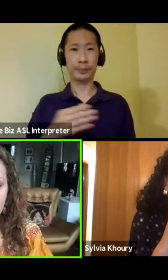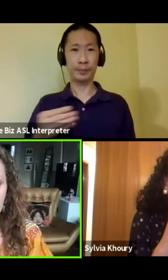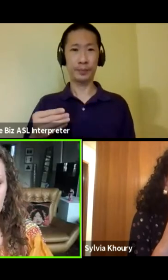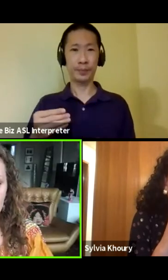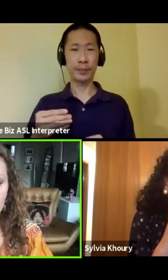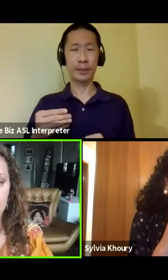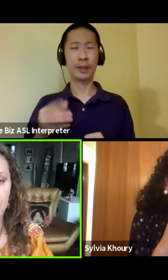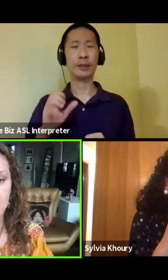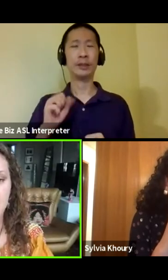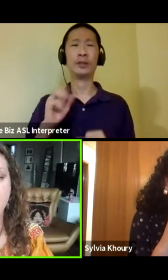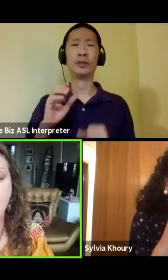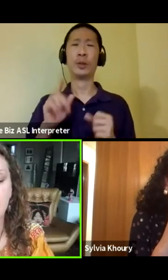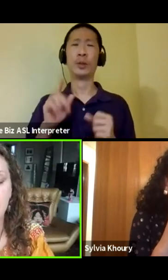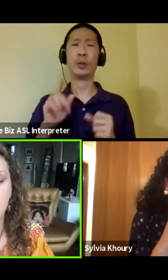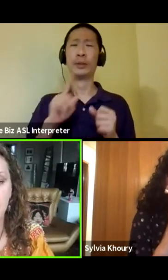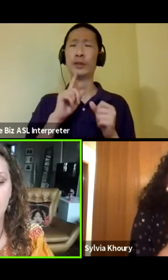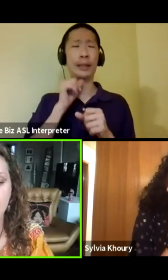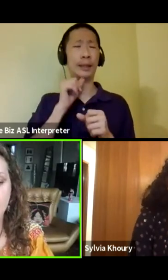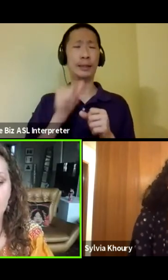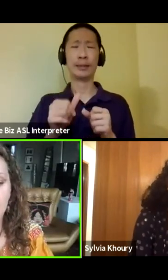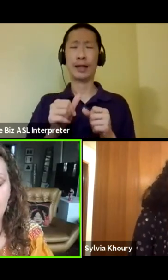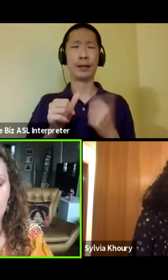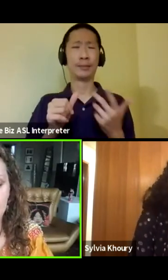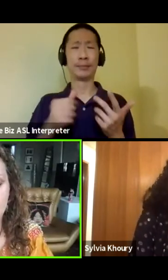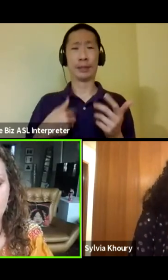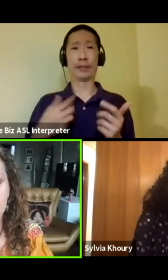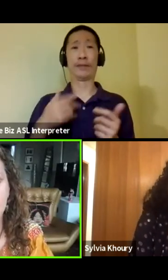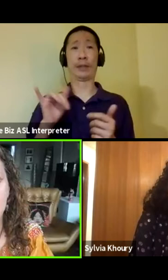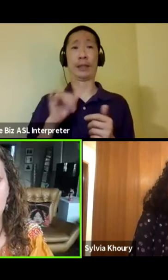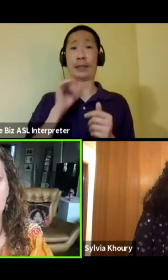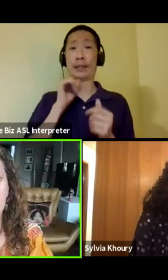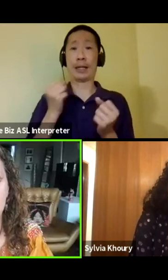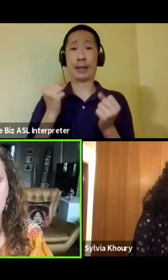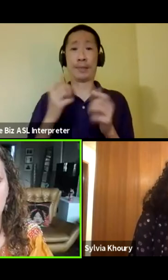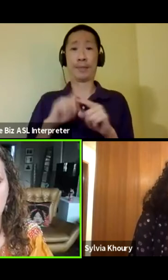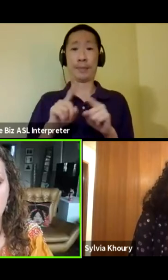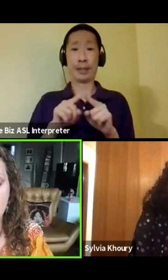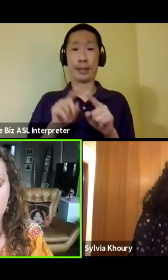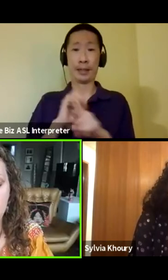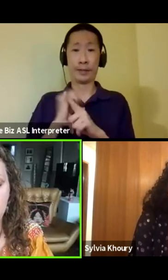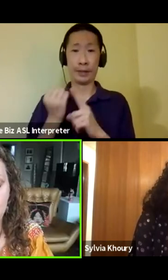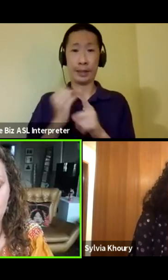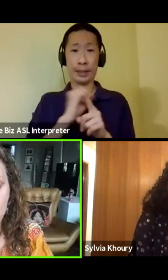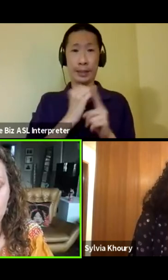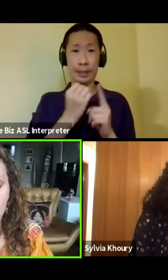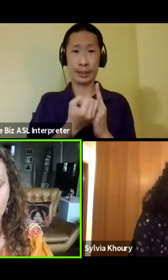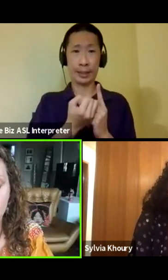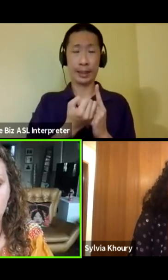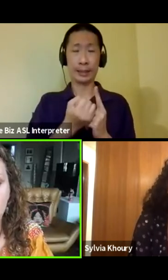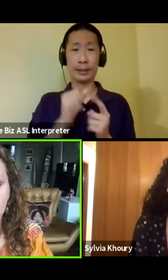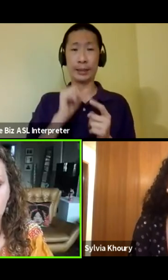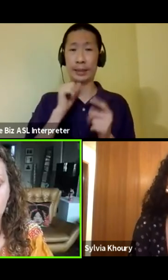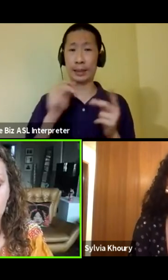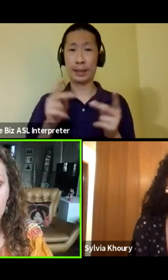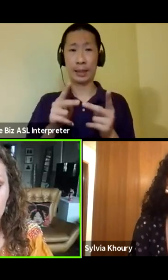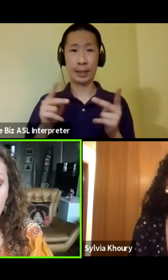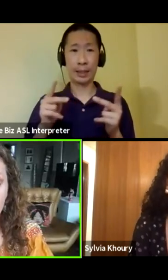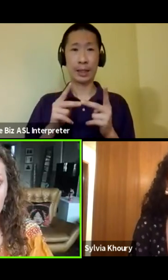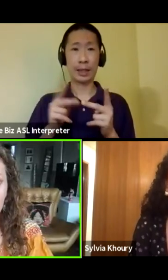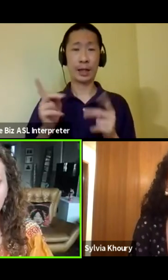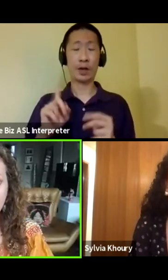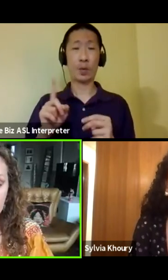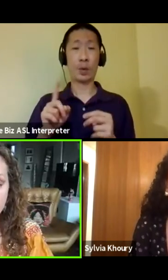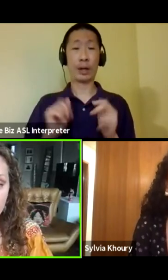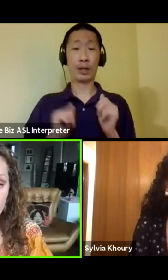uh, so it's, it's really not, I feel like in many, many cases, uh, place where the playwright can